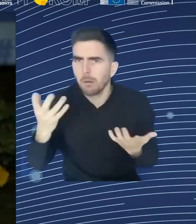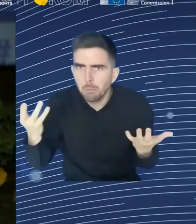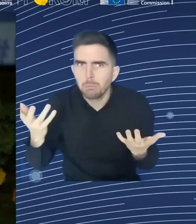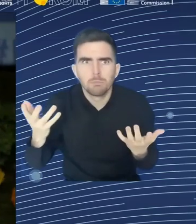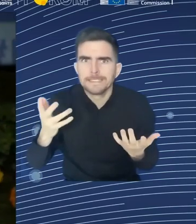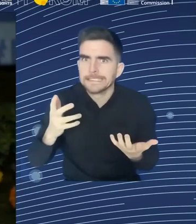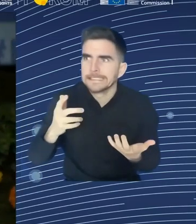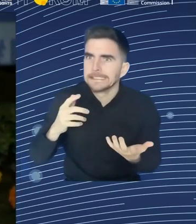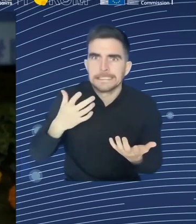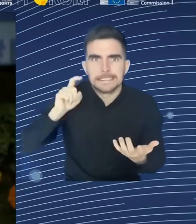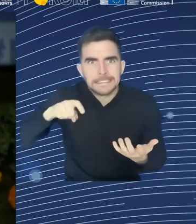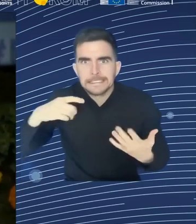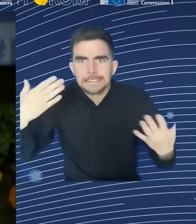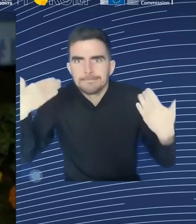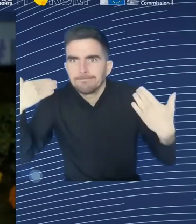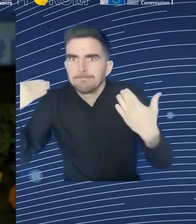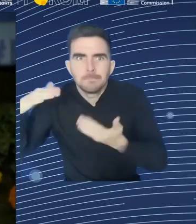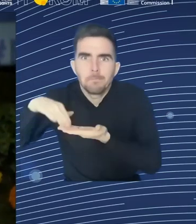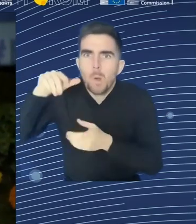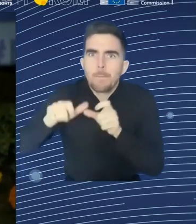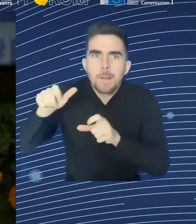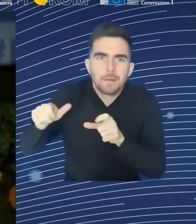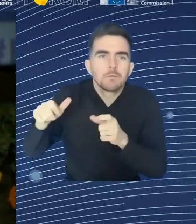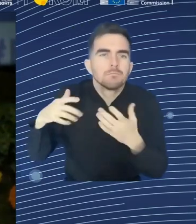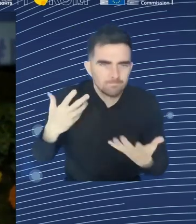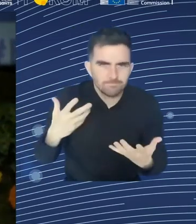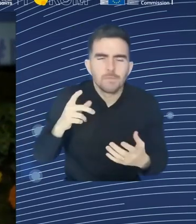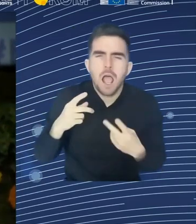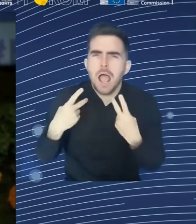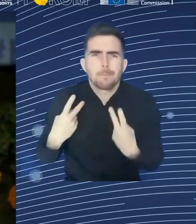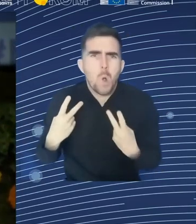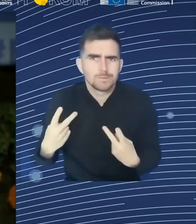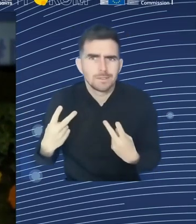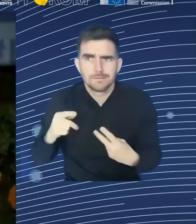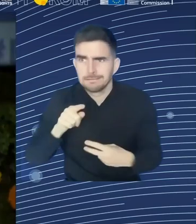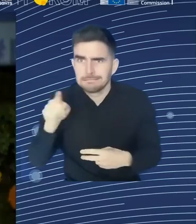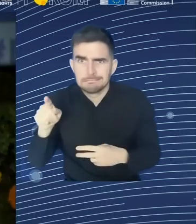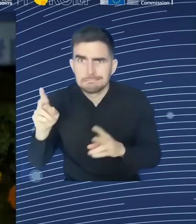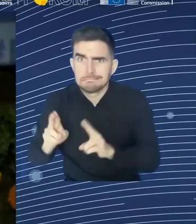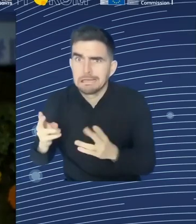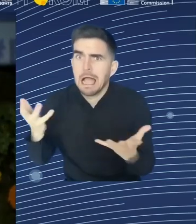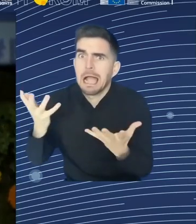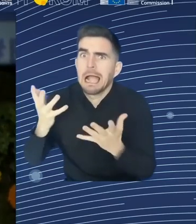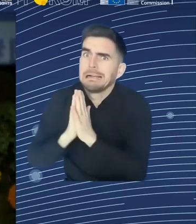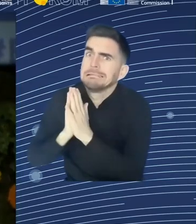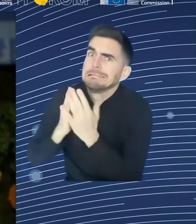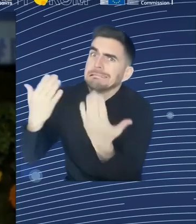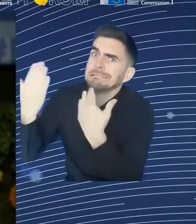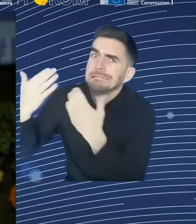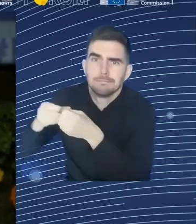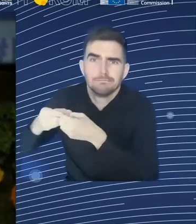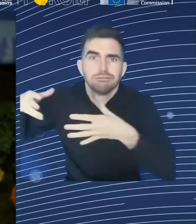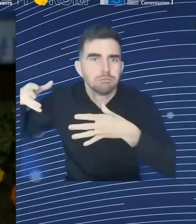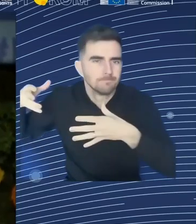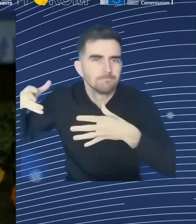on our discussion, we'd like to hear from you, whether in the room or online. The time has come to pull out your